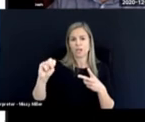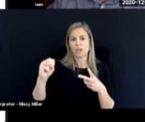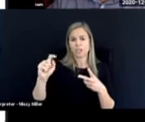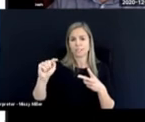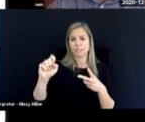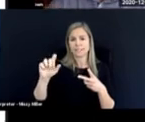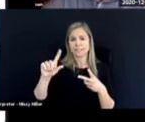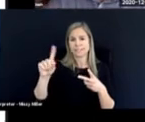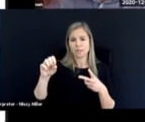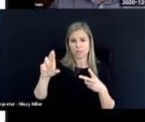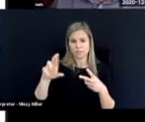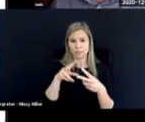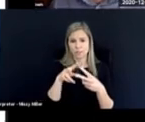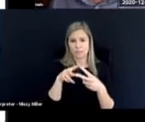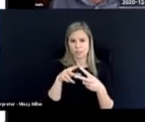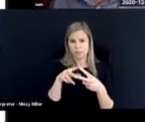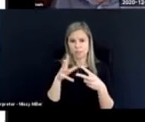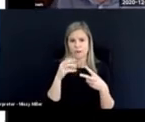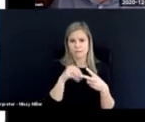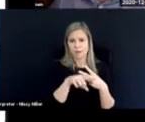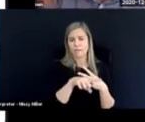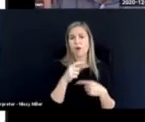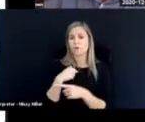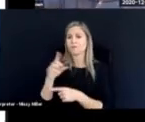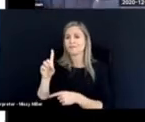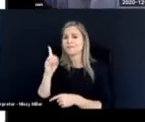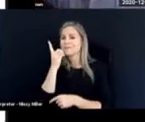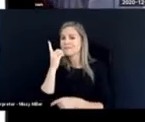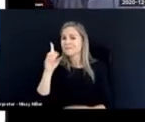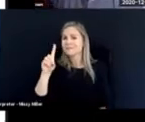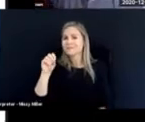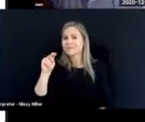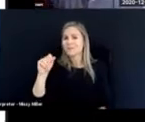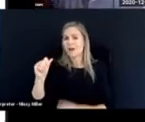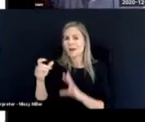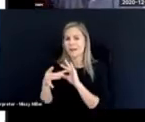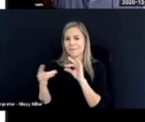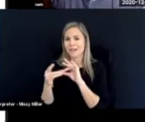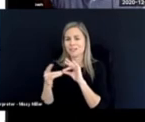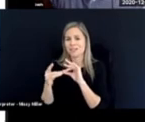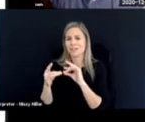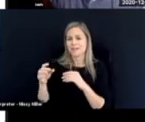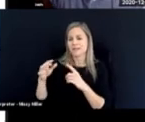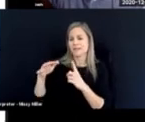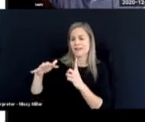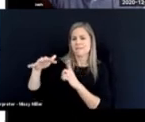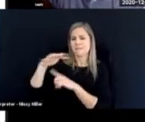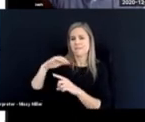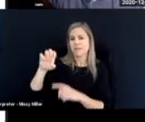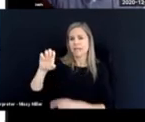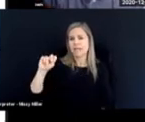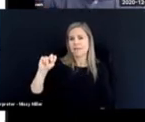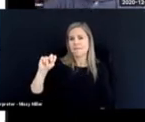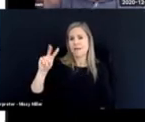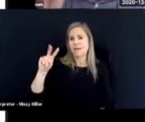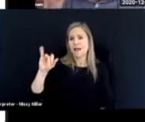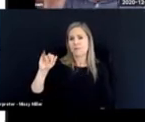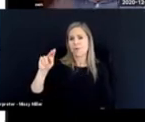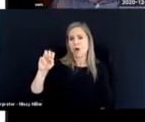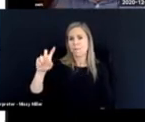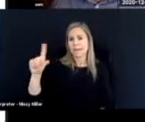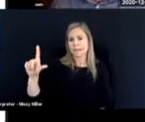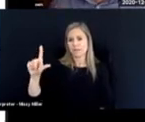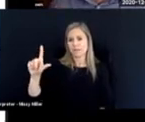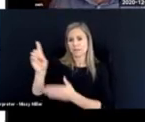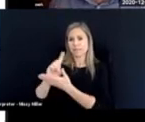And, oh, Donna's just mentioned environmental design for success. Yes. And that's a good way of putting it